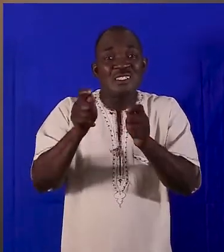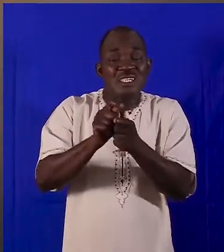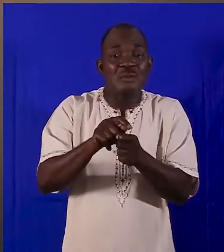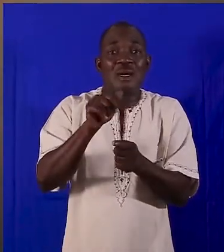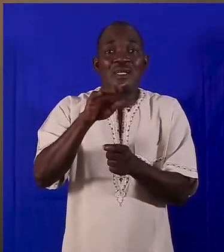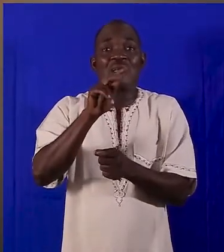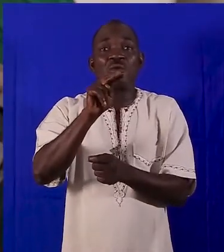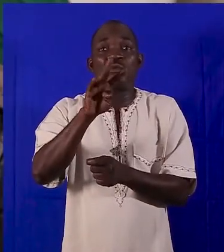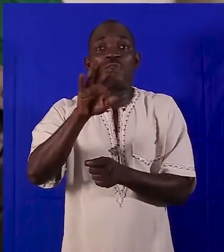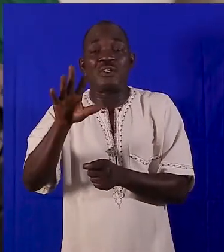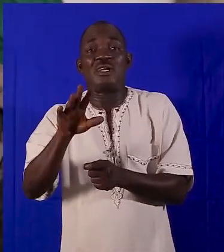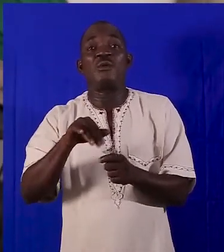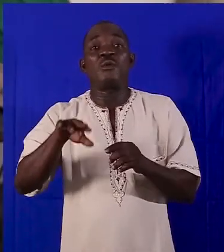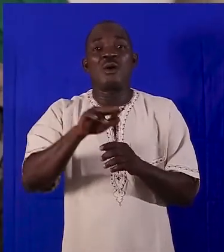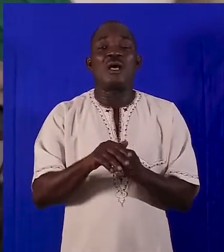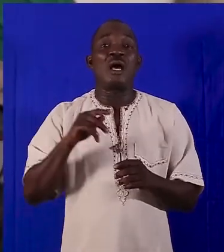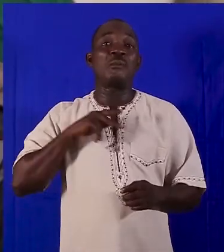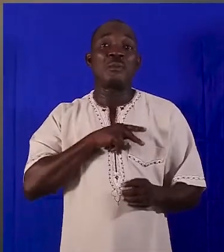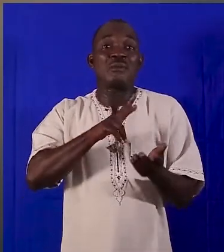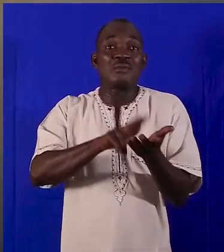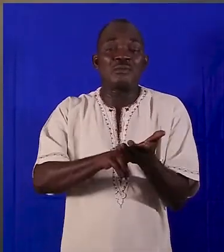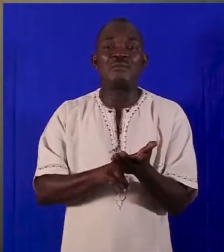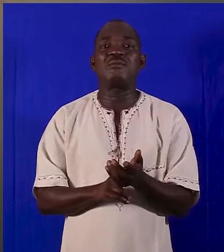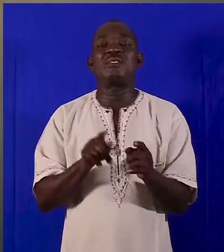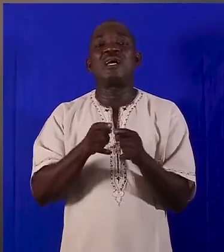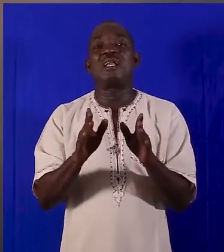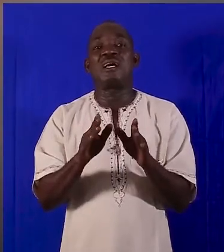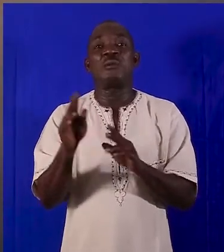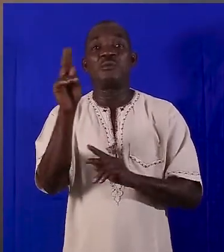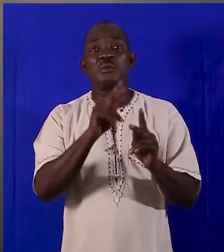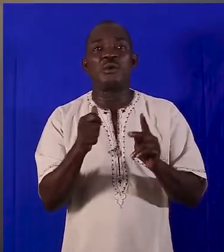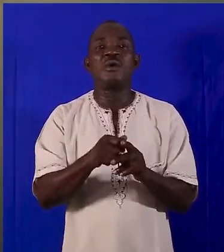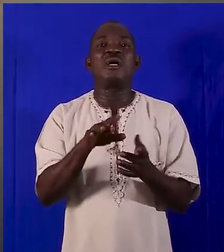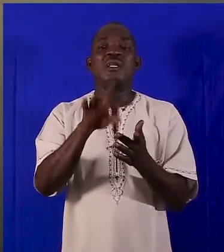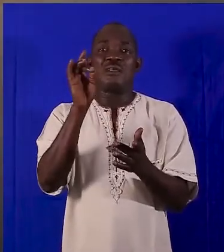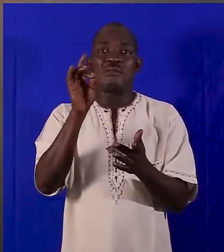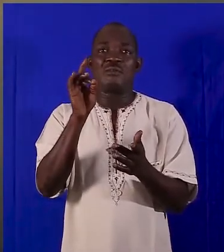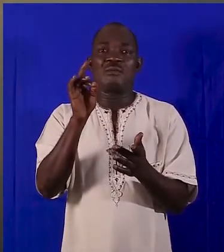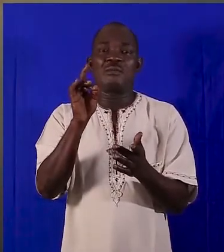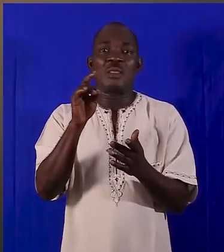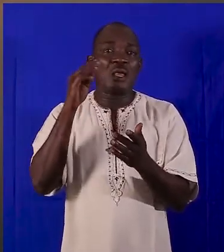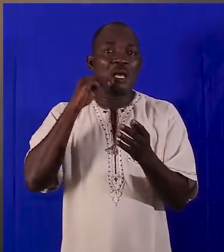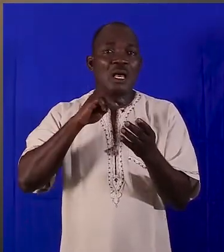amendment of Article 243, Clause 1 by Parliament allows the citizens to elect